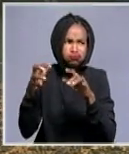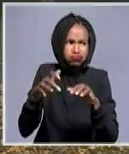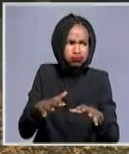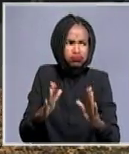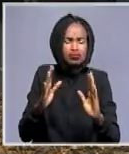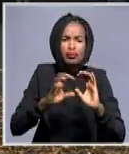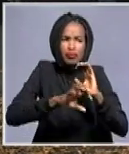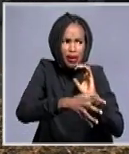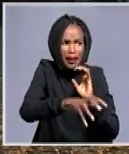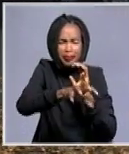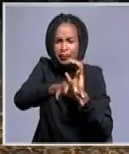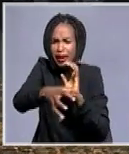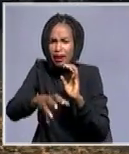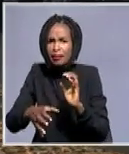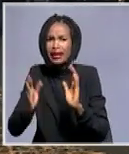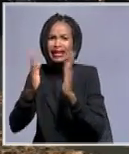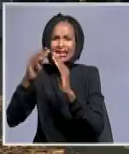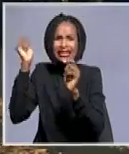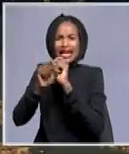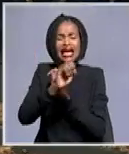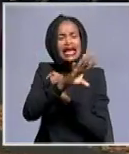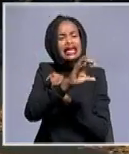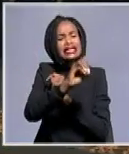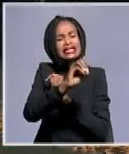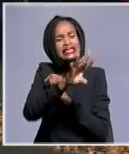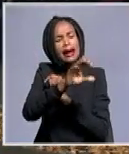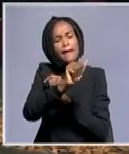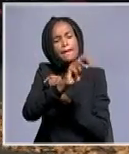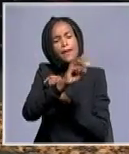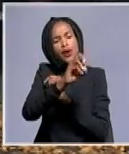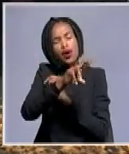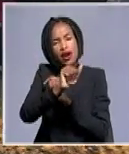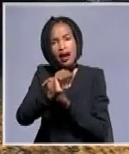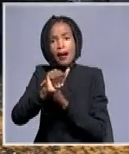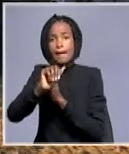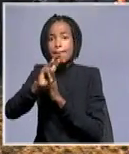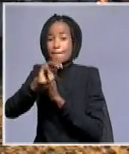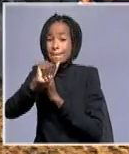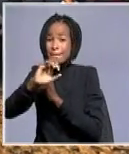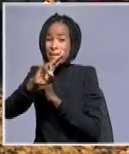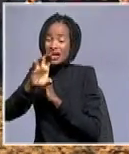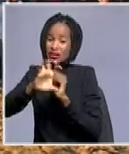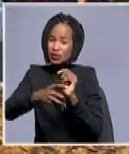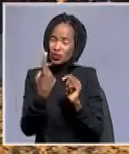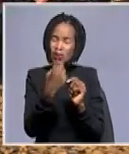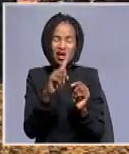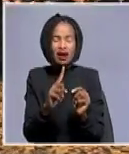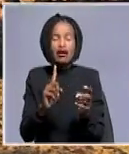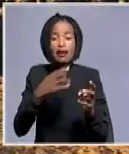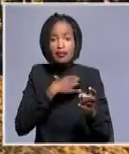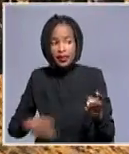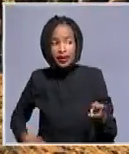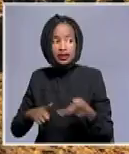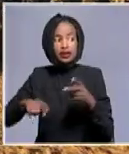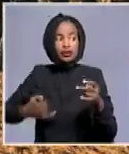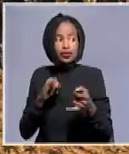not only from Samora Marshall constituency, but the neighboring constituencies to join the first couple, of course, led by